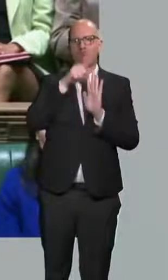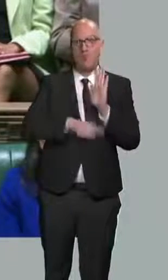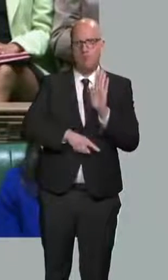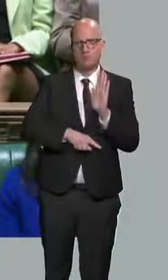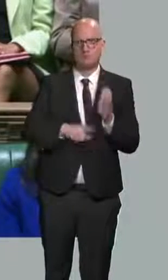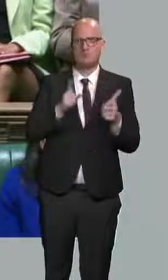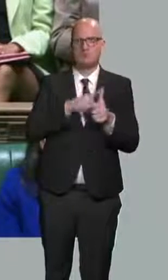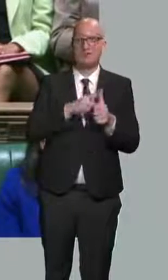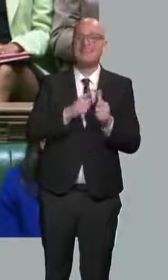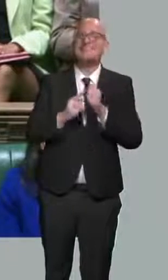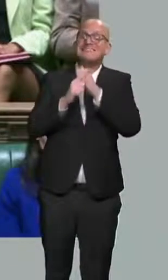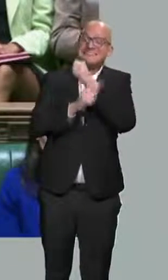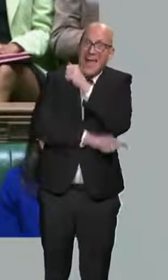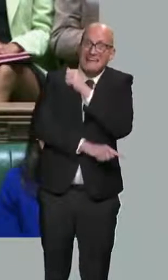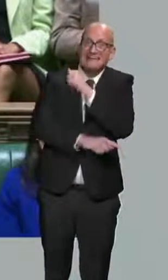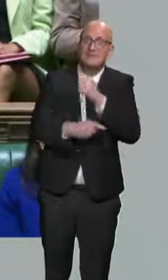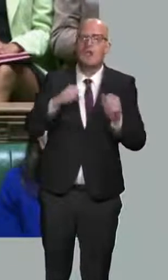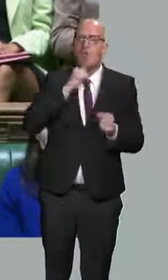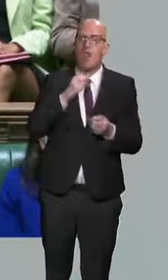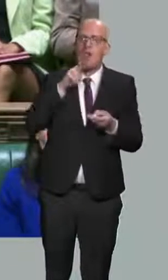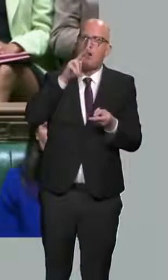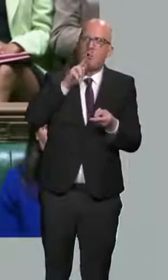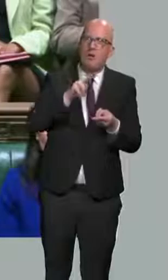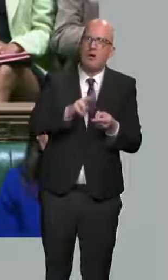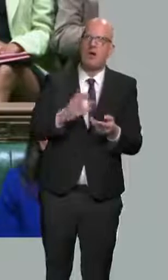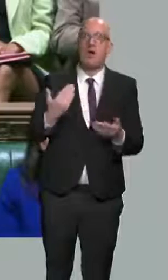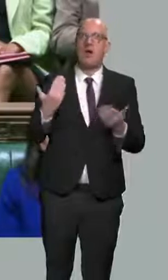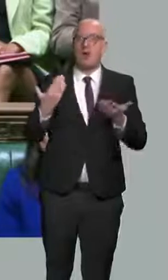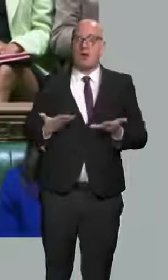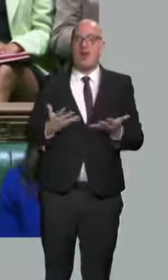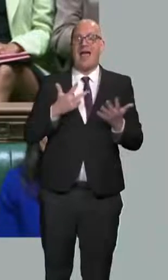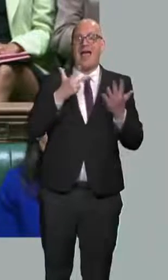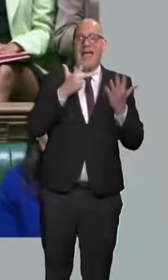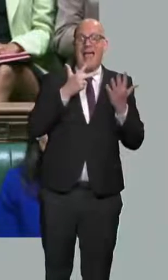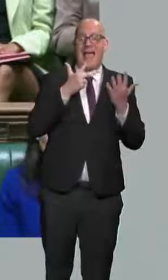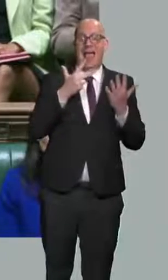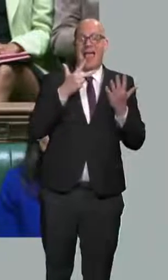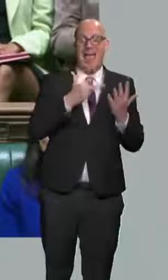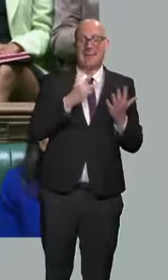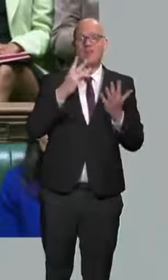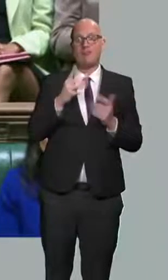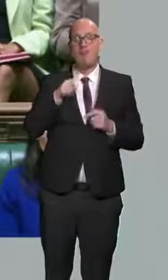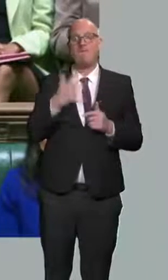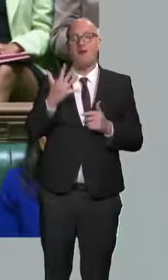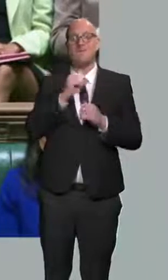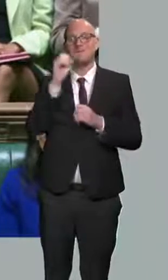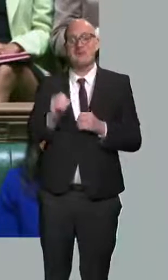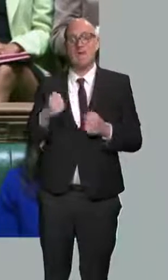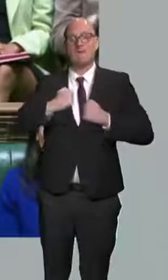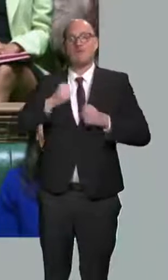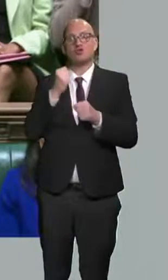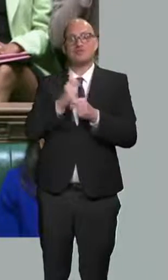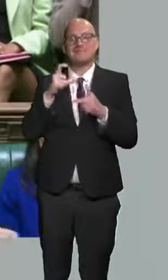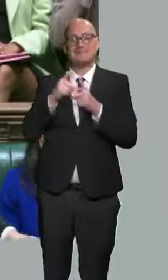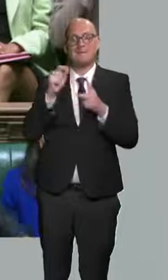debt is expected to fall steadily from 83.5% of GDP in 2022-23 to 79